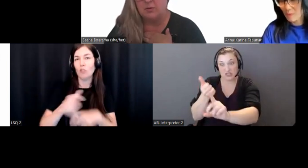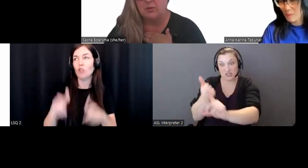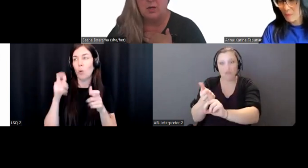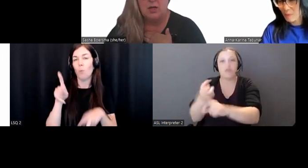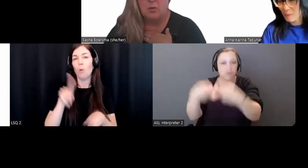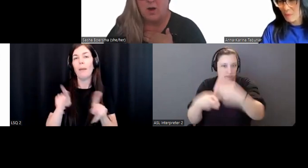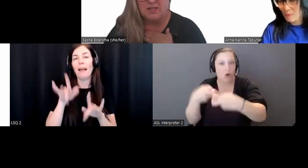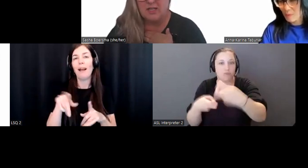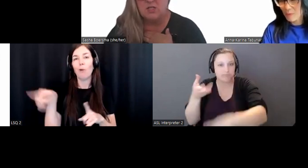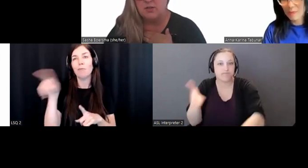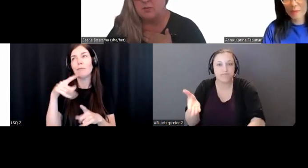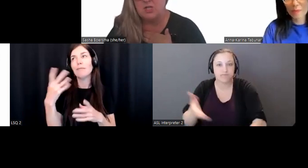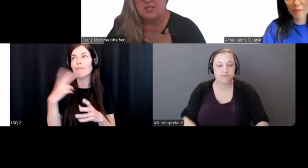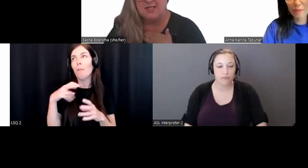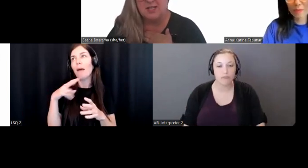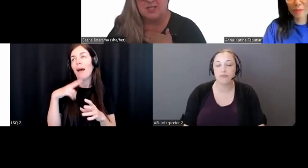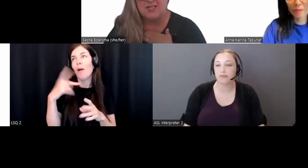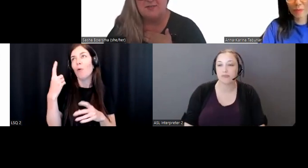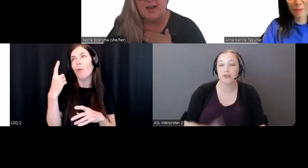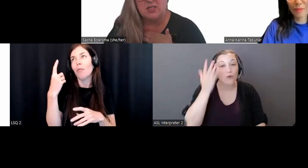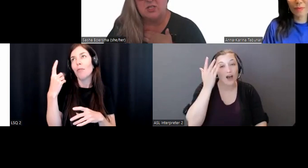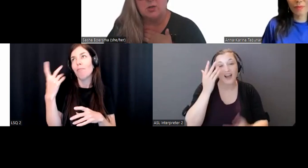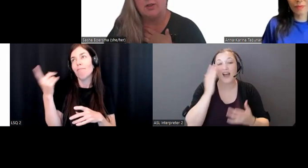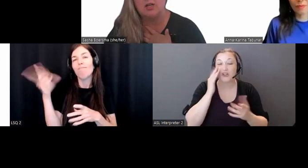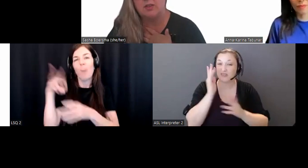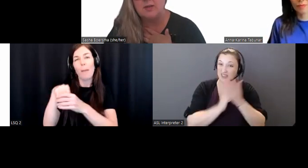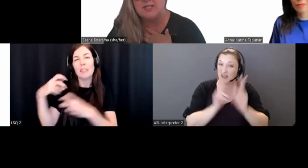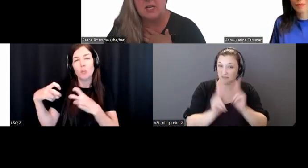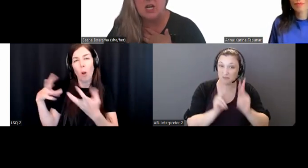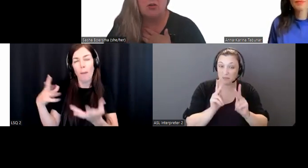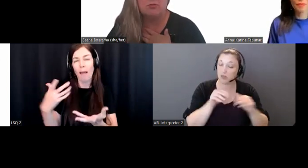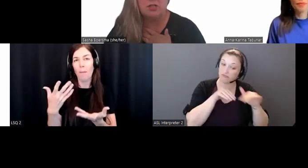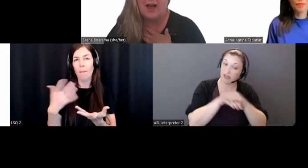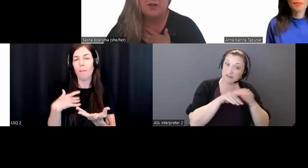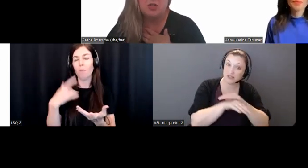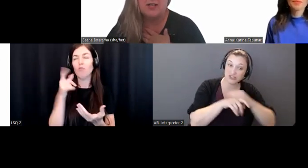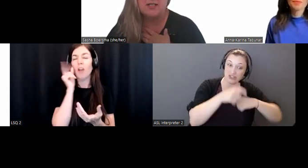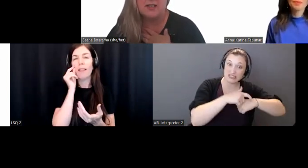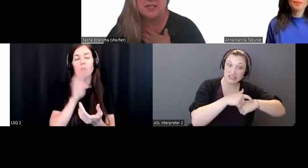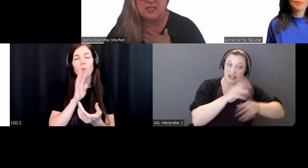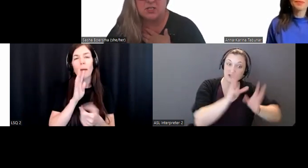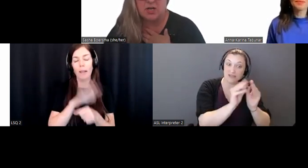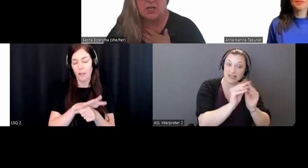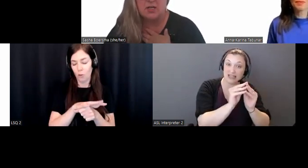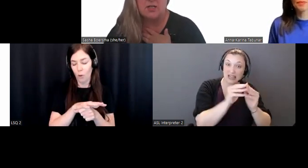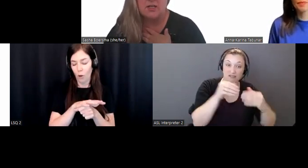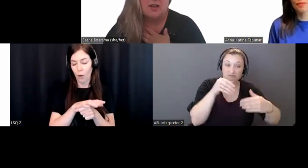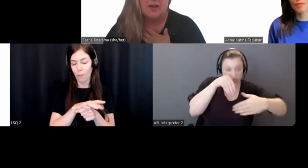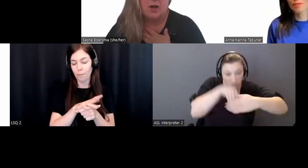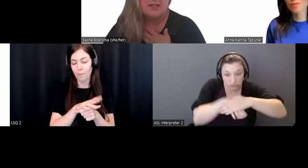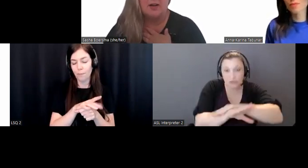people who walked into their admission sessions and faculty took one look at them and said, no, you have no chance in this industry.